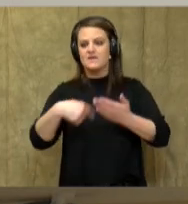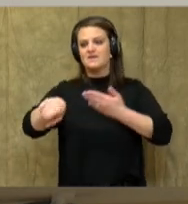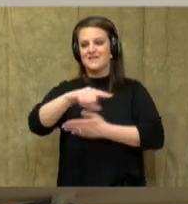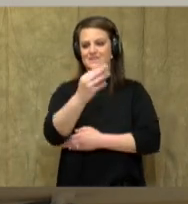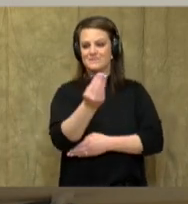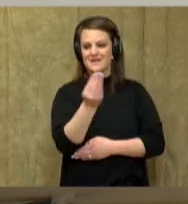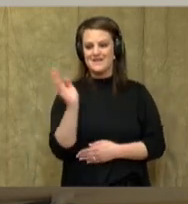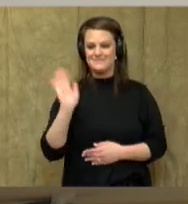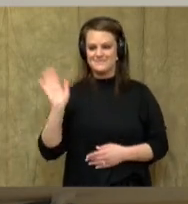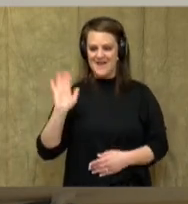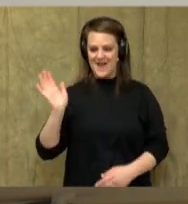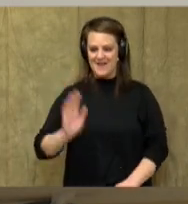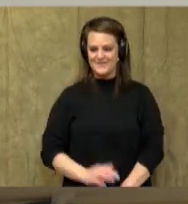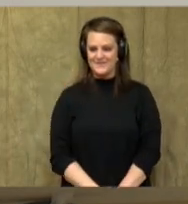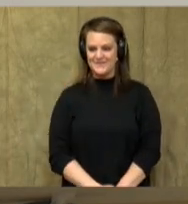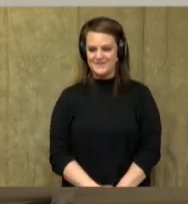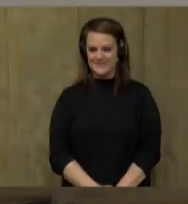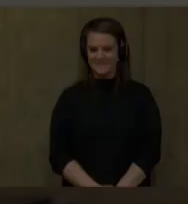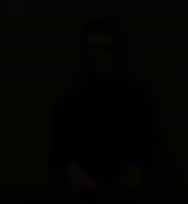on Monday. Bye-bye.